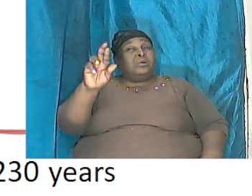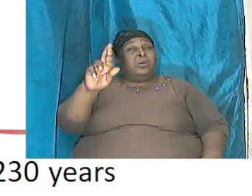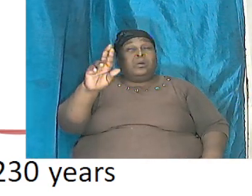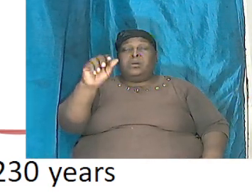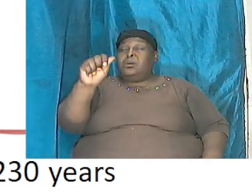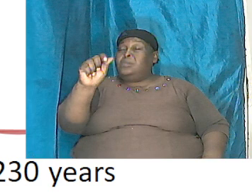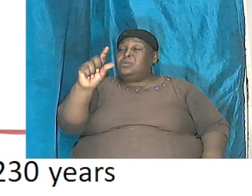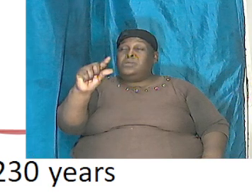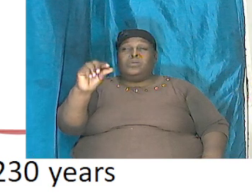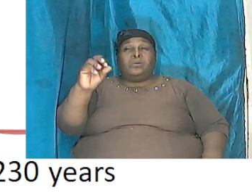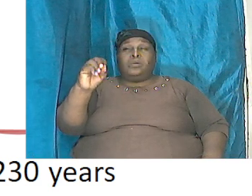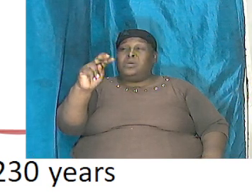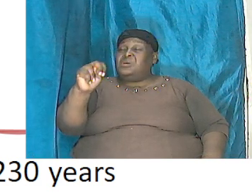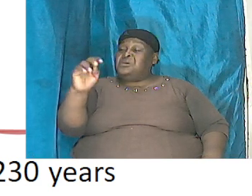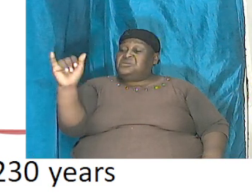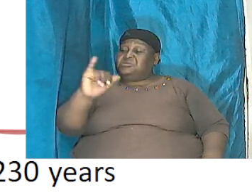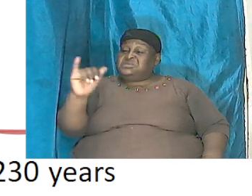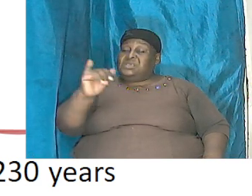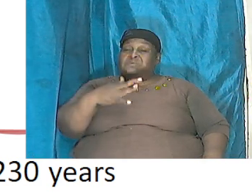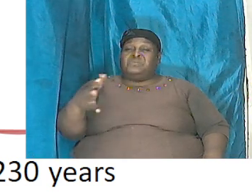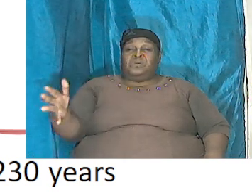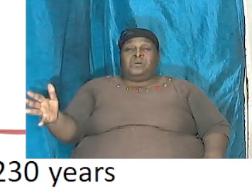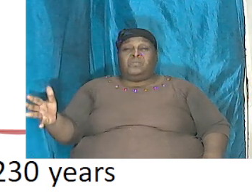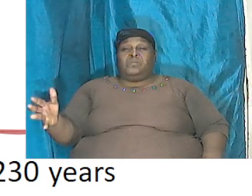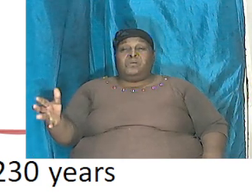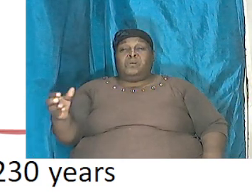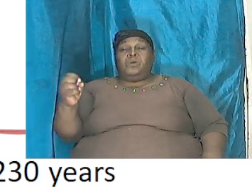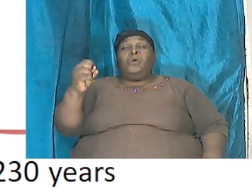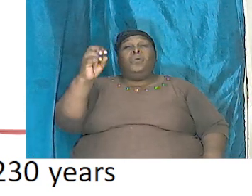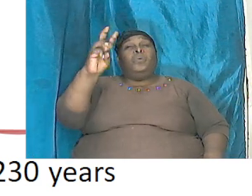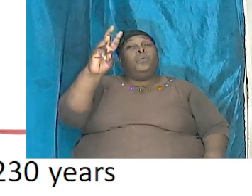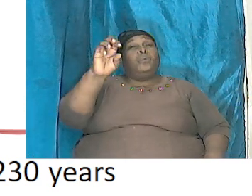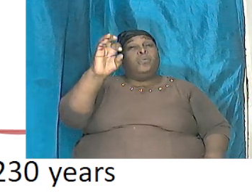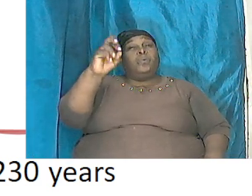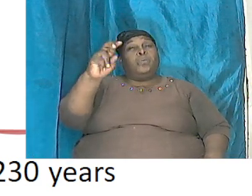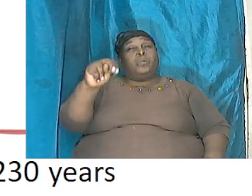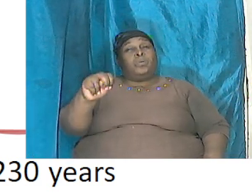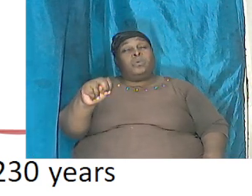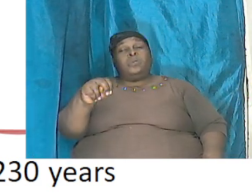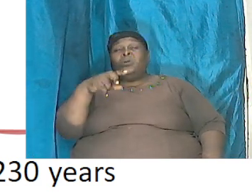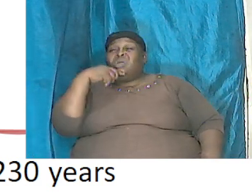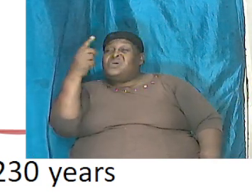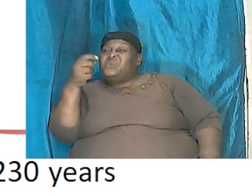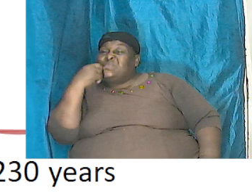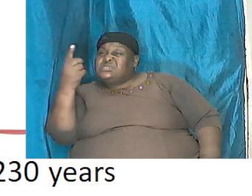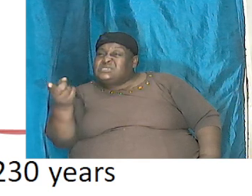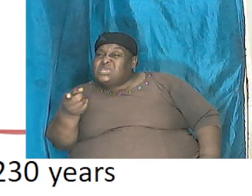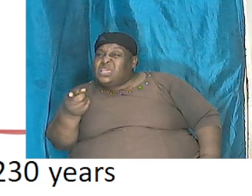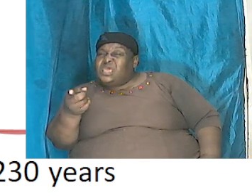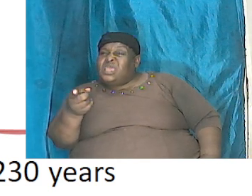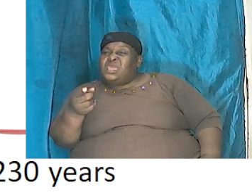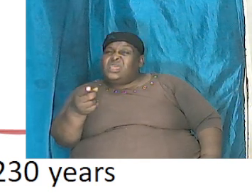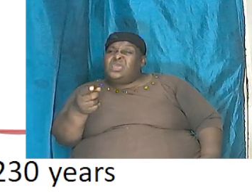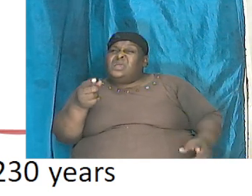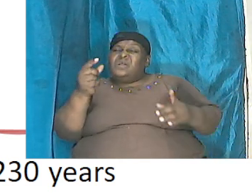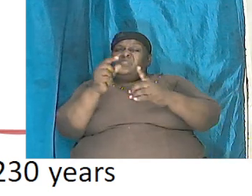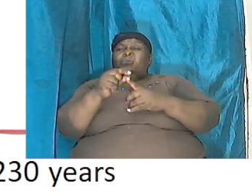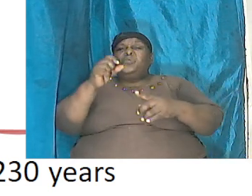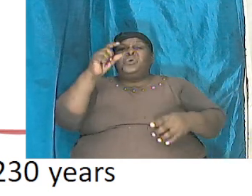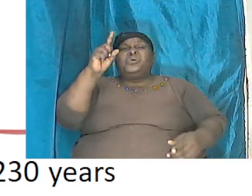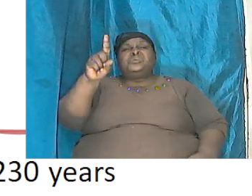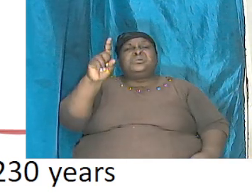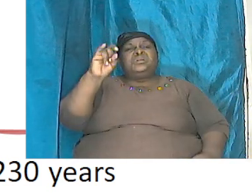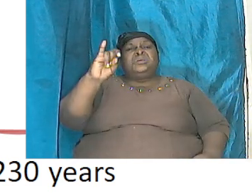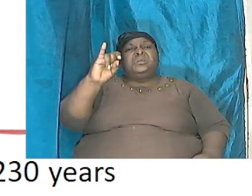be the same thing that Owens when he coined the word dinosaur could it be the same thing he called